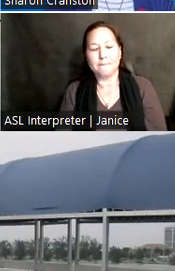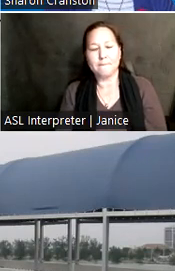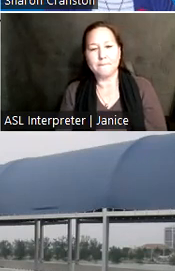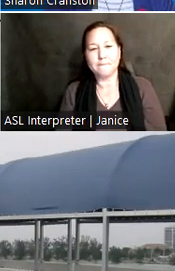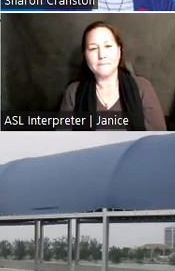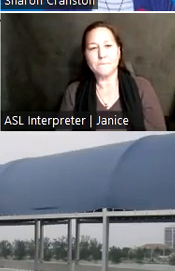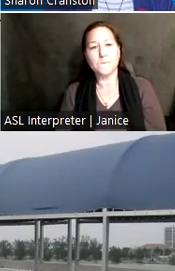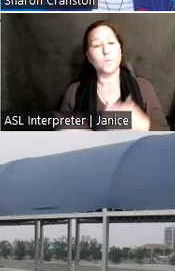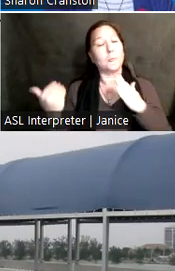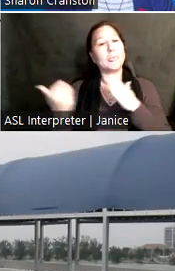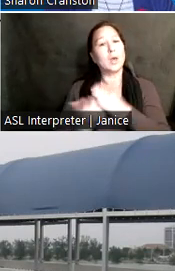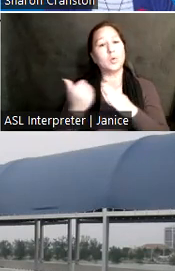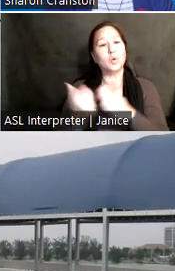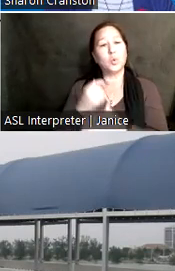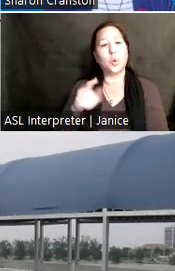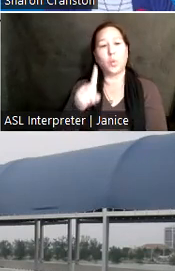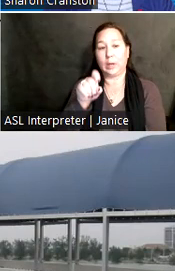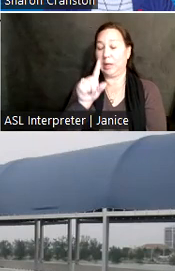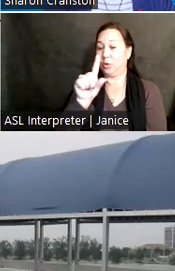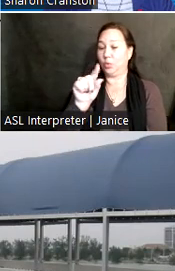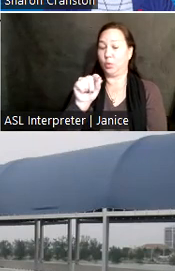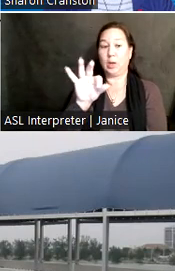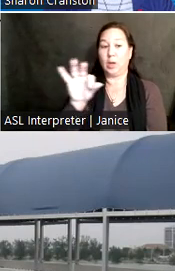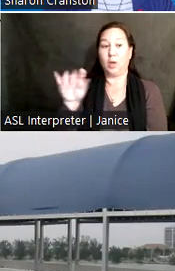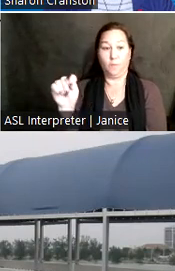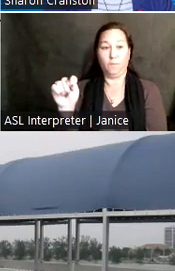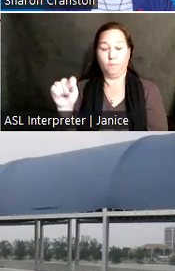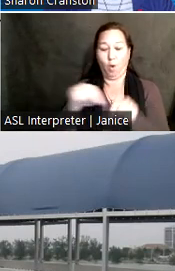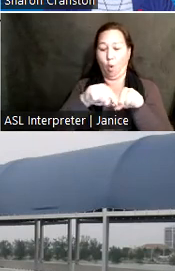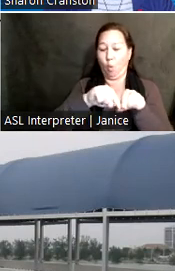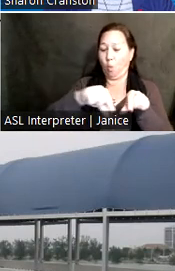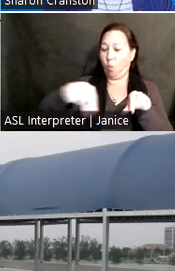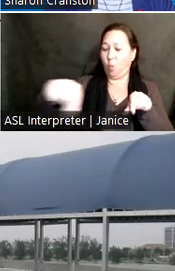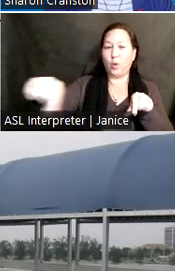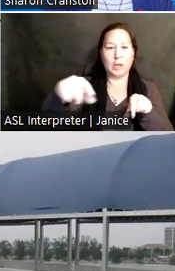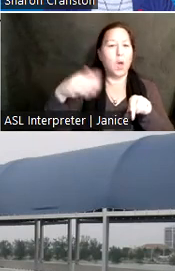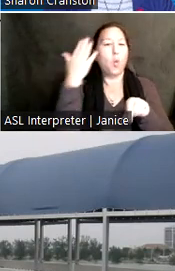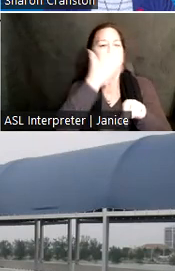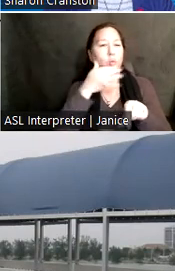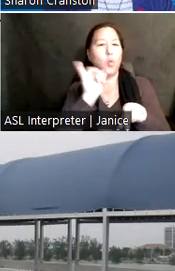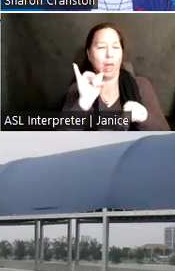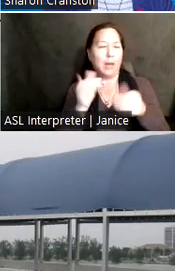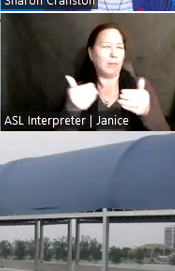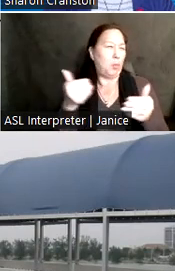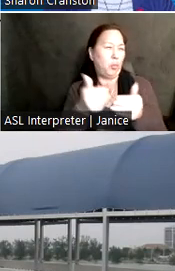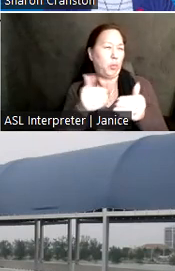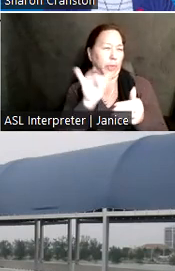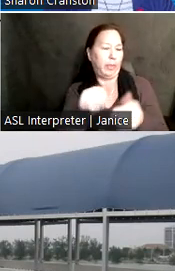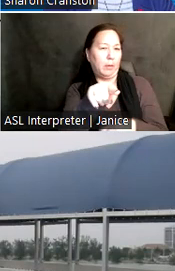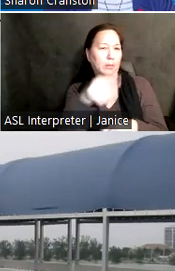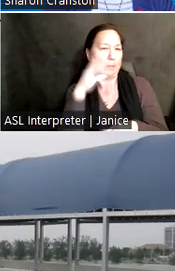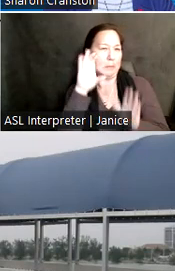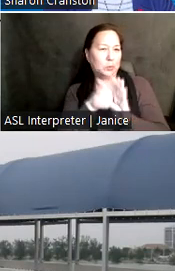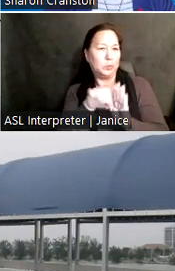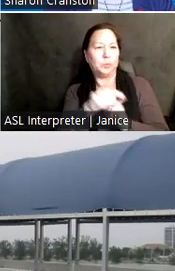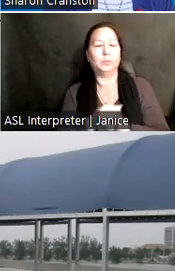The new 120 foot long accessible gangway will look like the one seen here on the screen. A covered, non